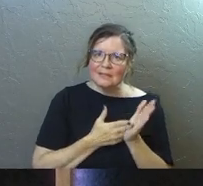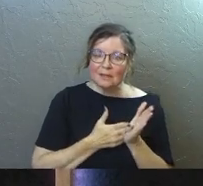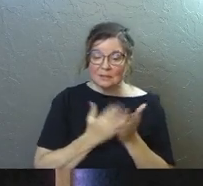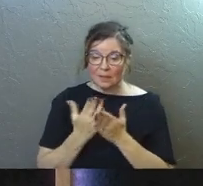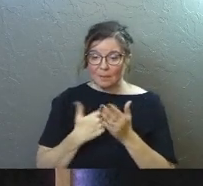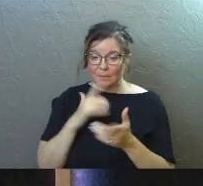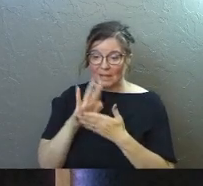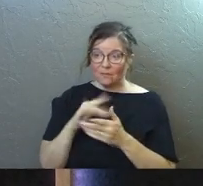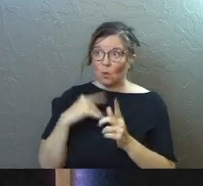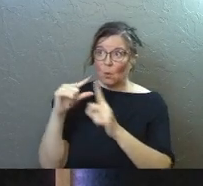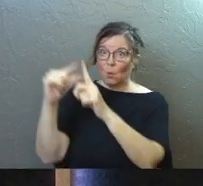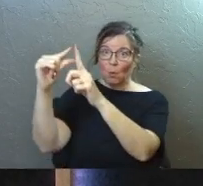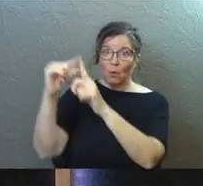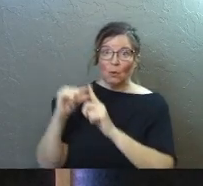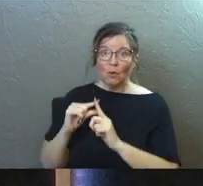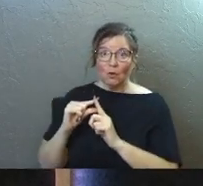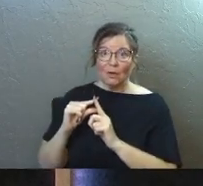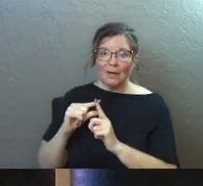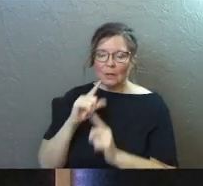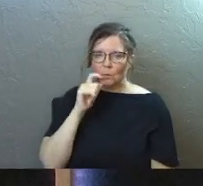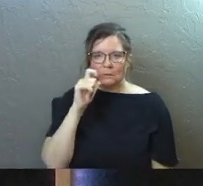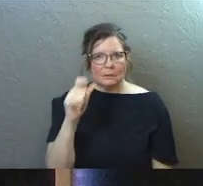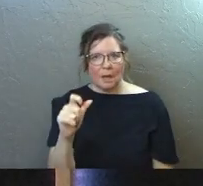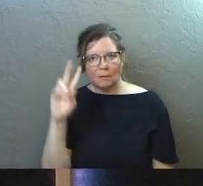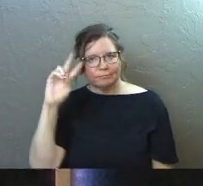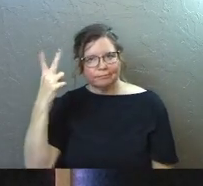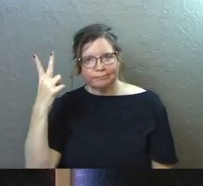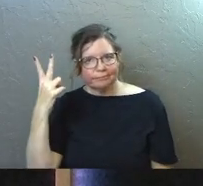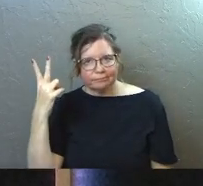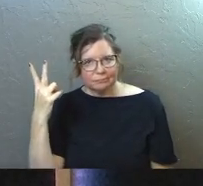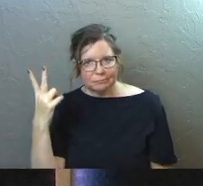us believed we got a word from God and it was not.